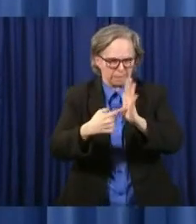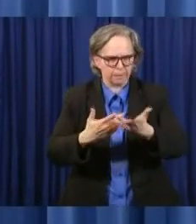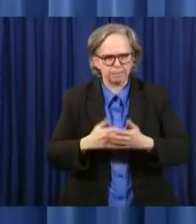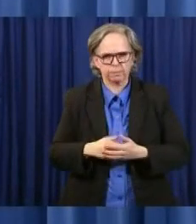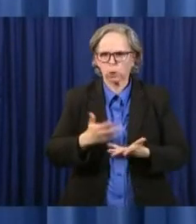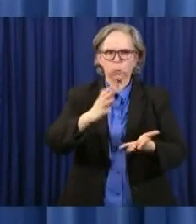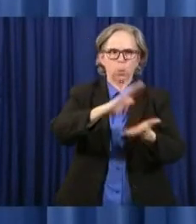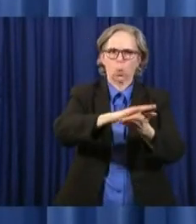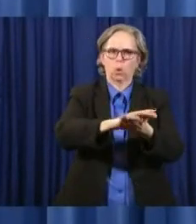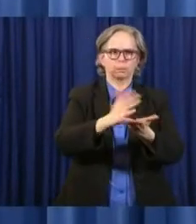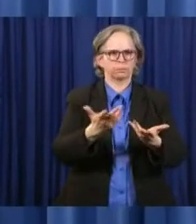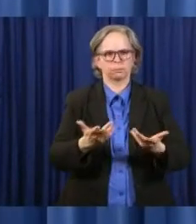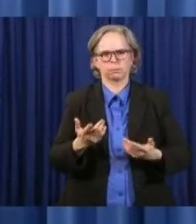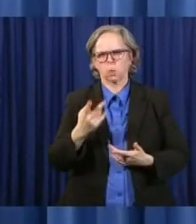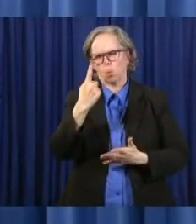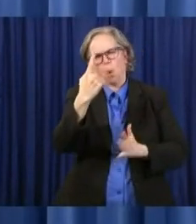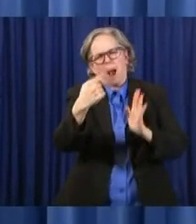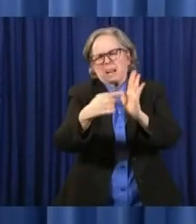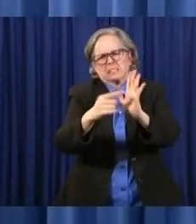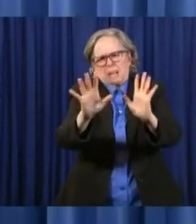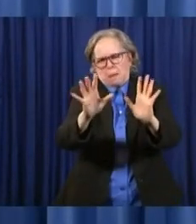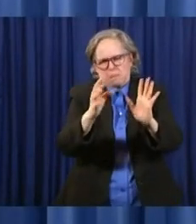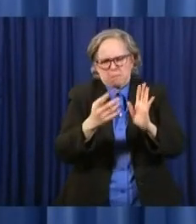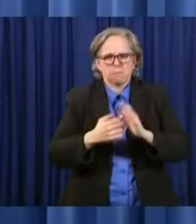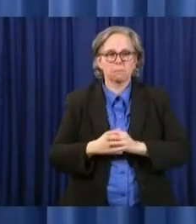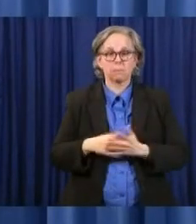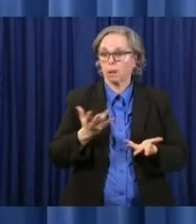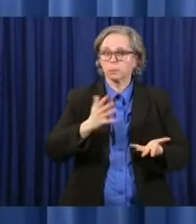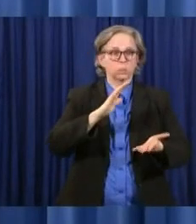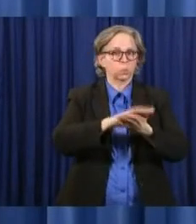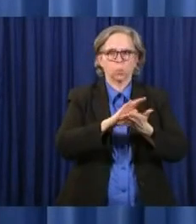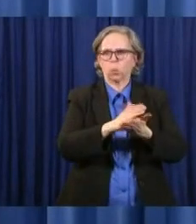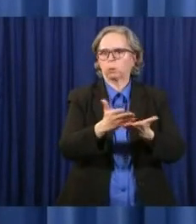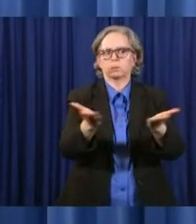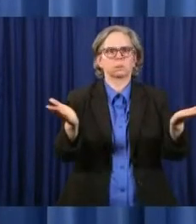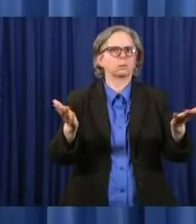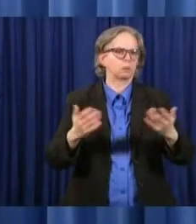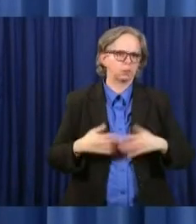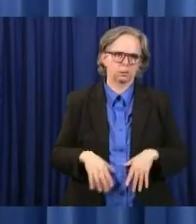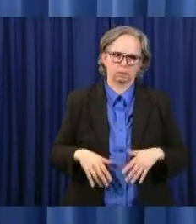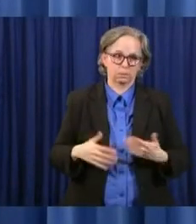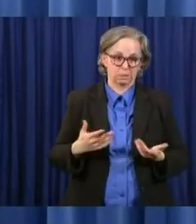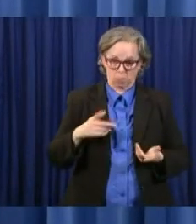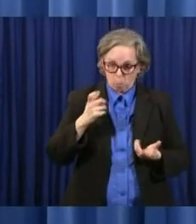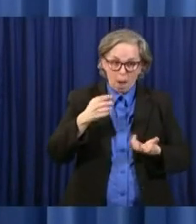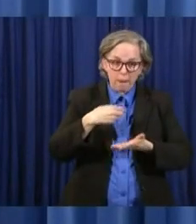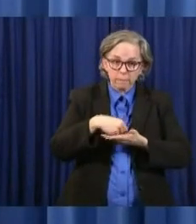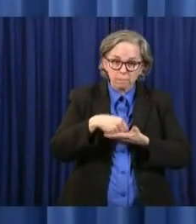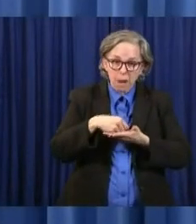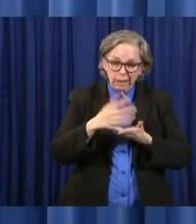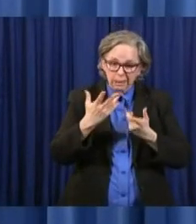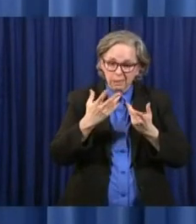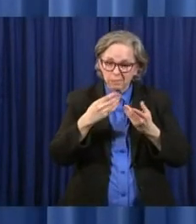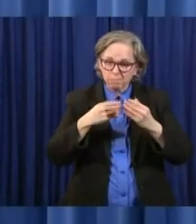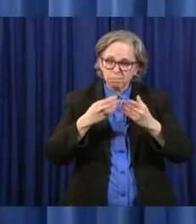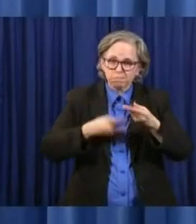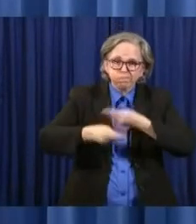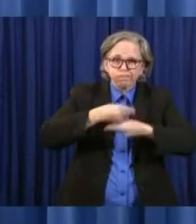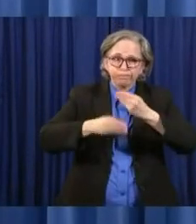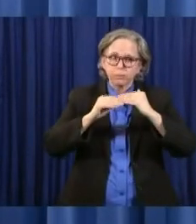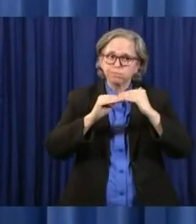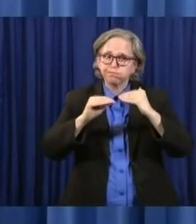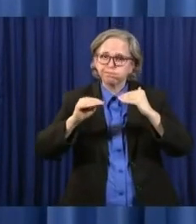just one example, but you try to avoid the huge dips that schools will have. Now, understand